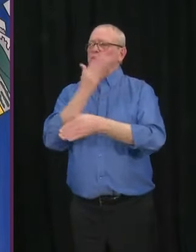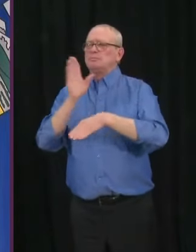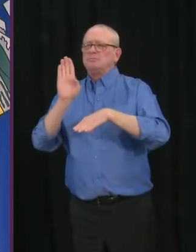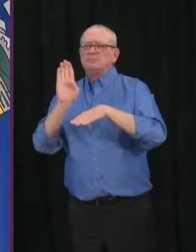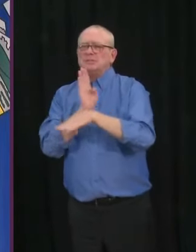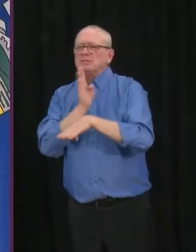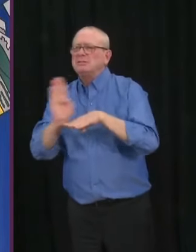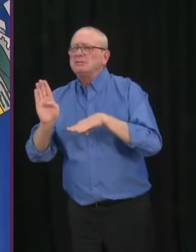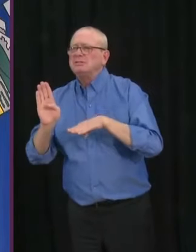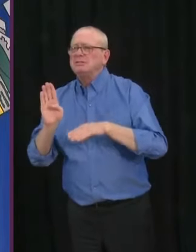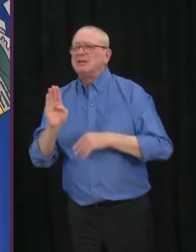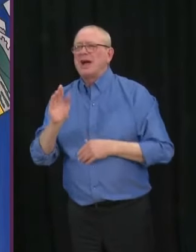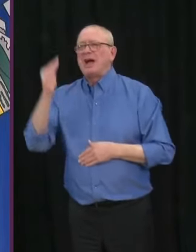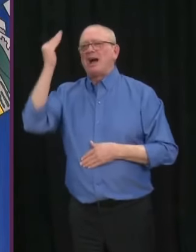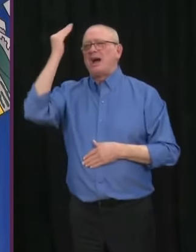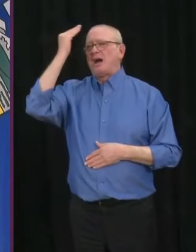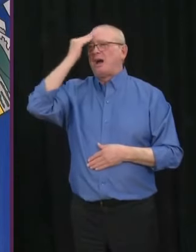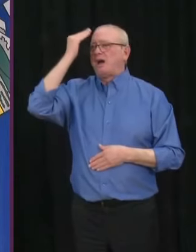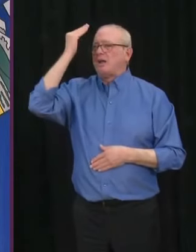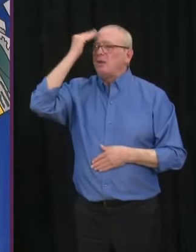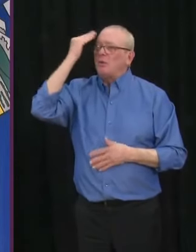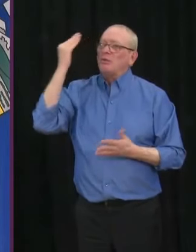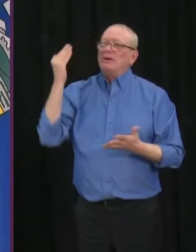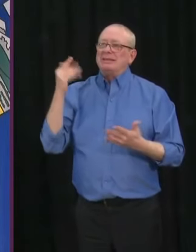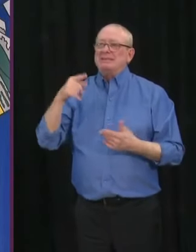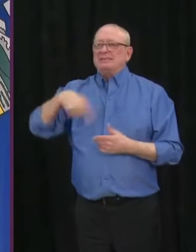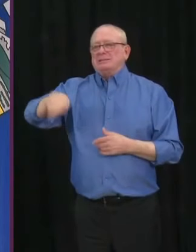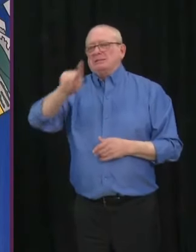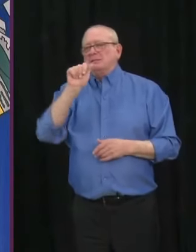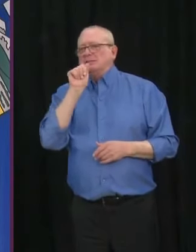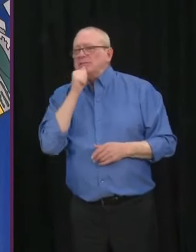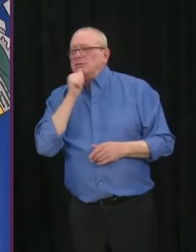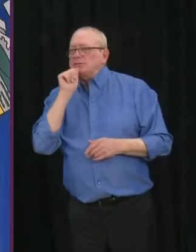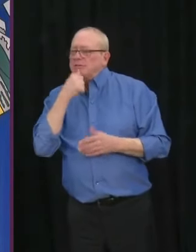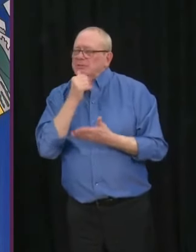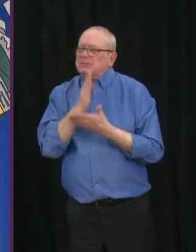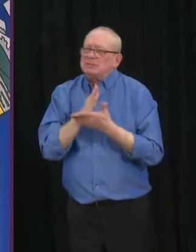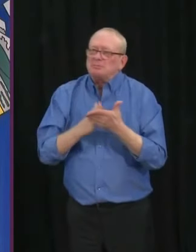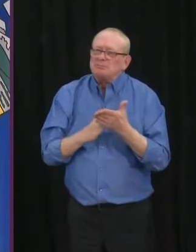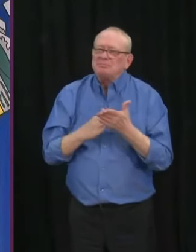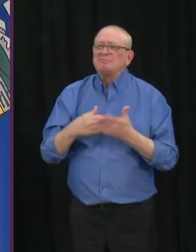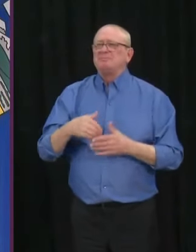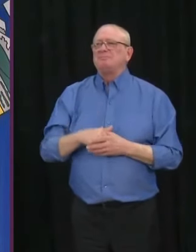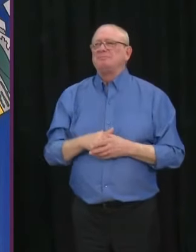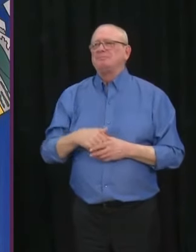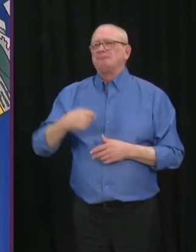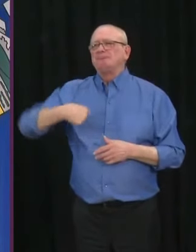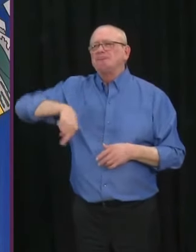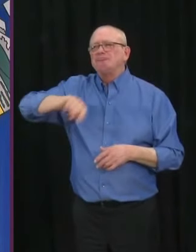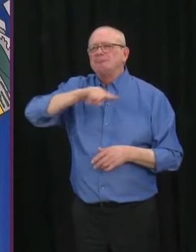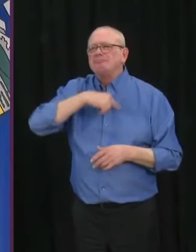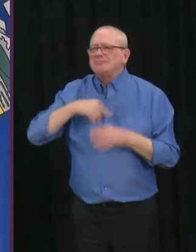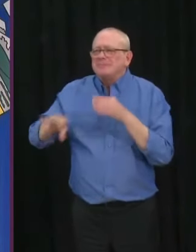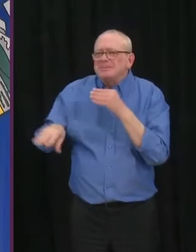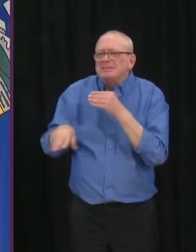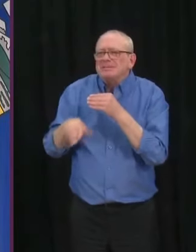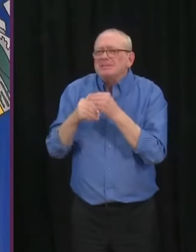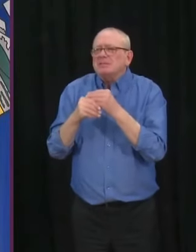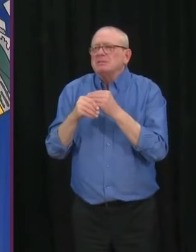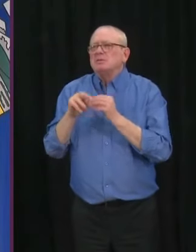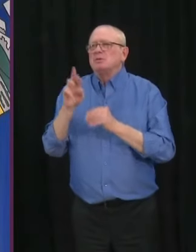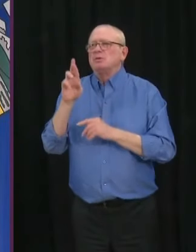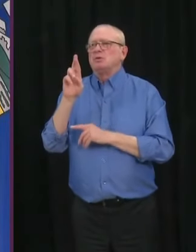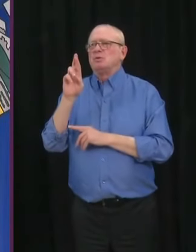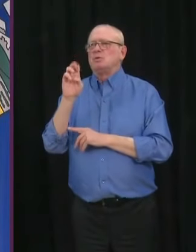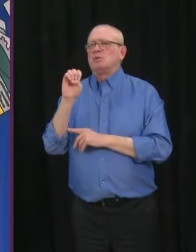recent health measures. So we are expanding the small business relaunch grant to include businesses that have started up during this